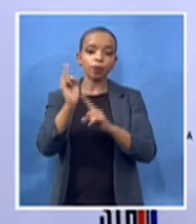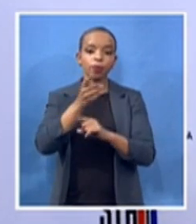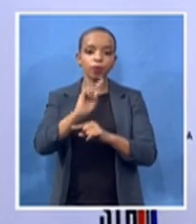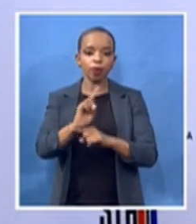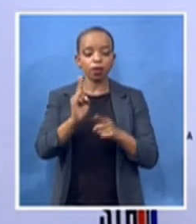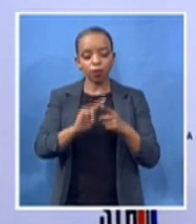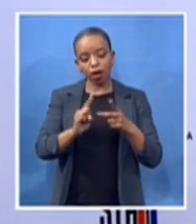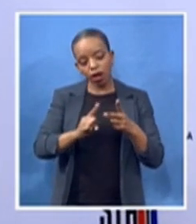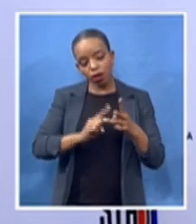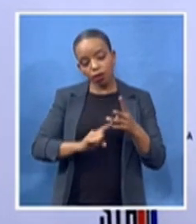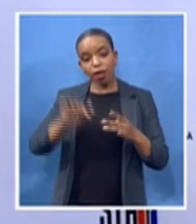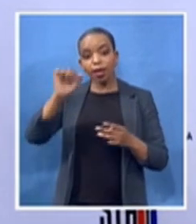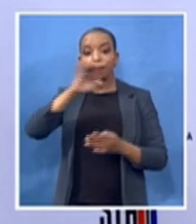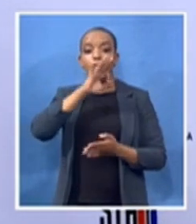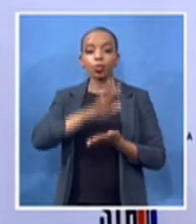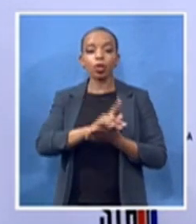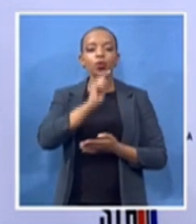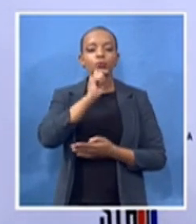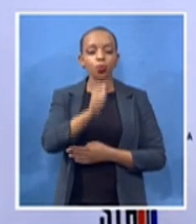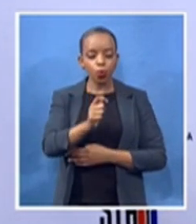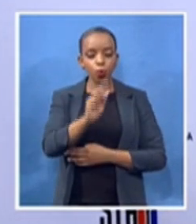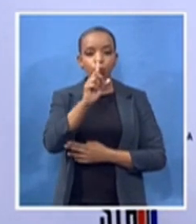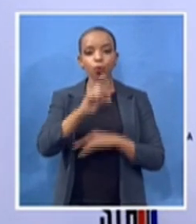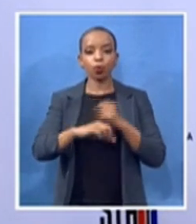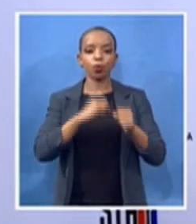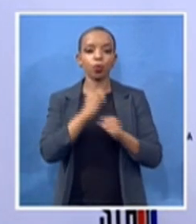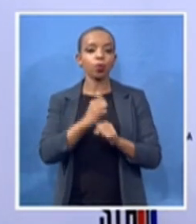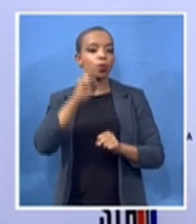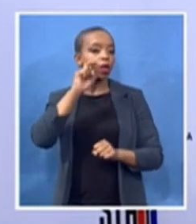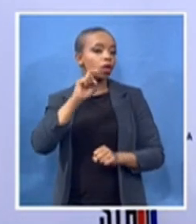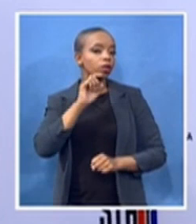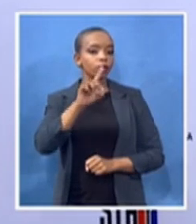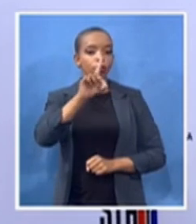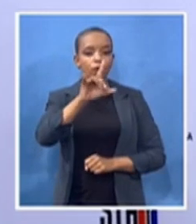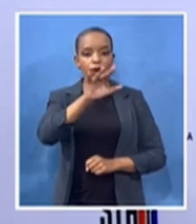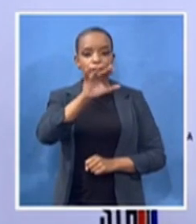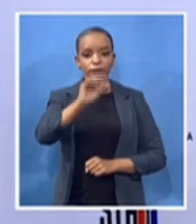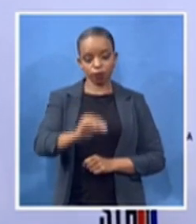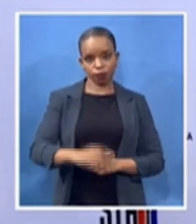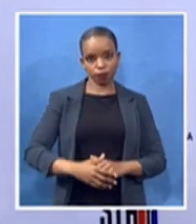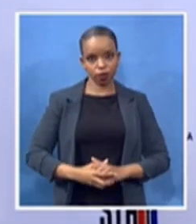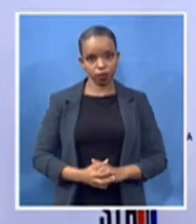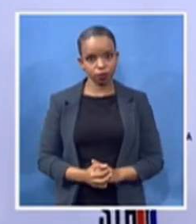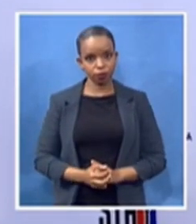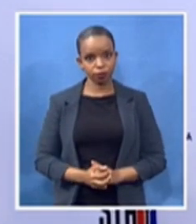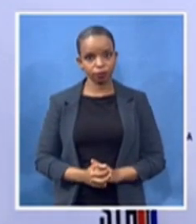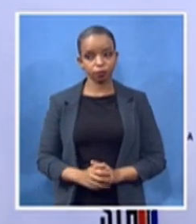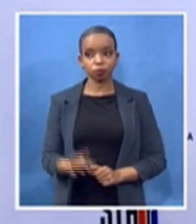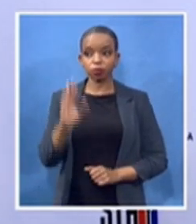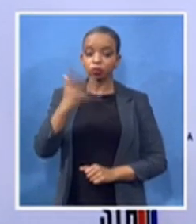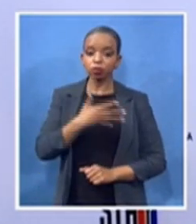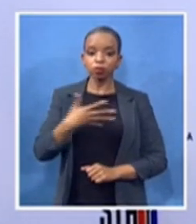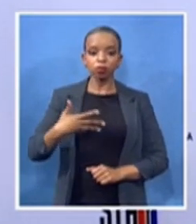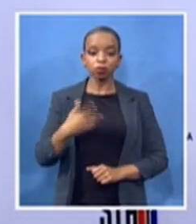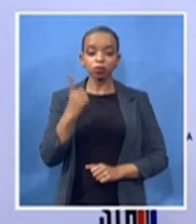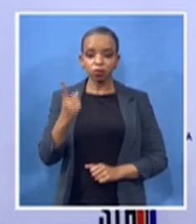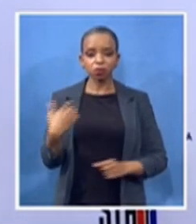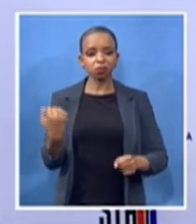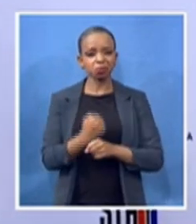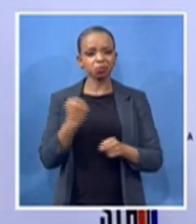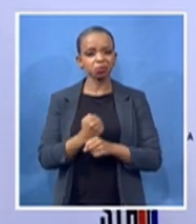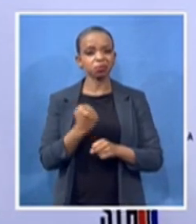charlotte and the enormous contributions that she made to both south africans and international citizens